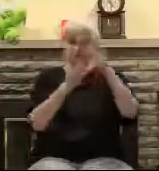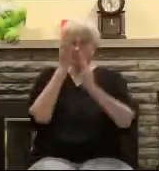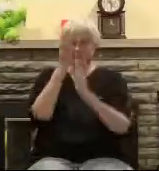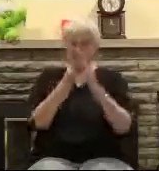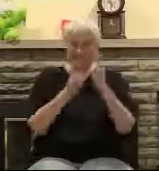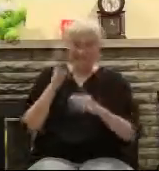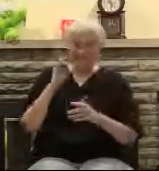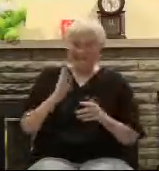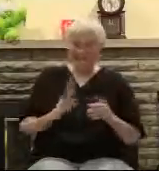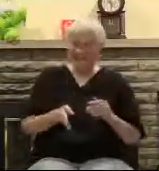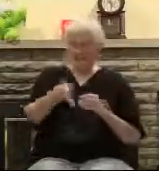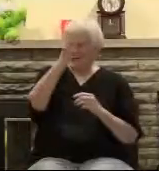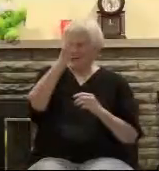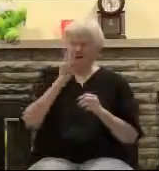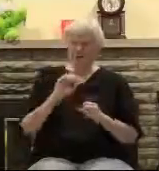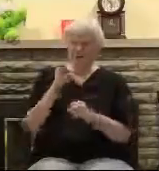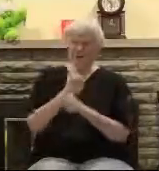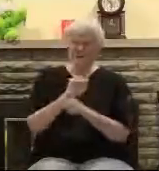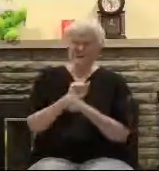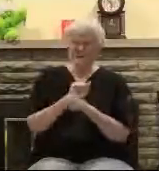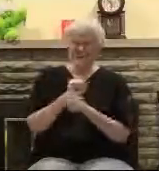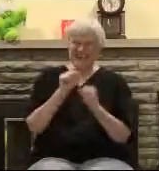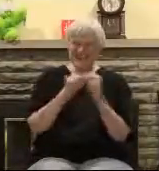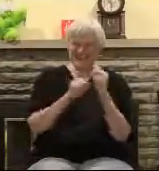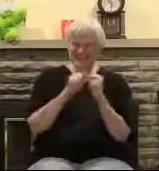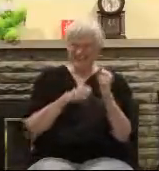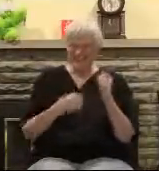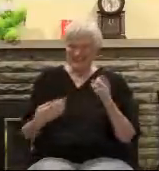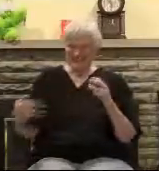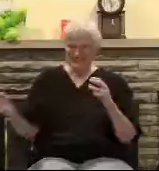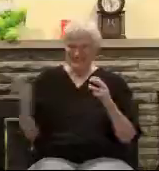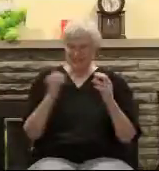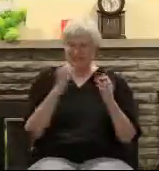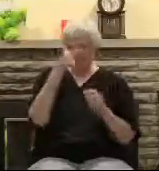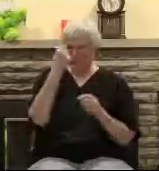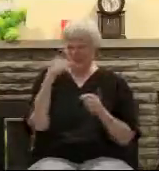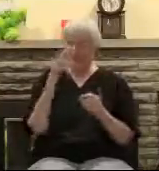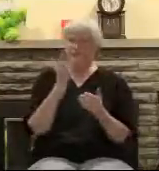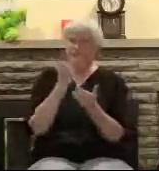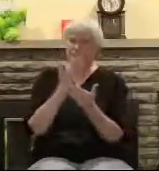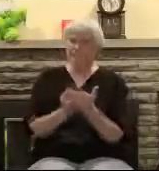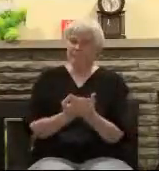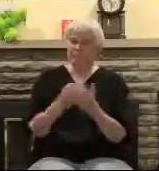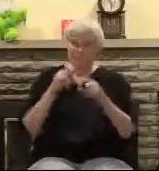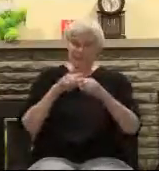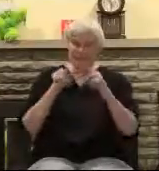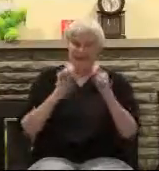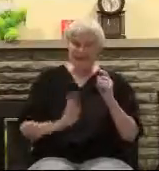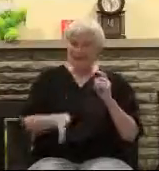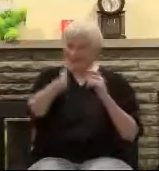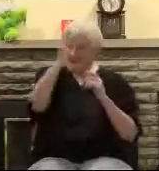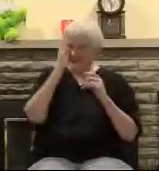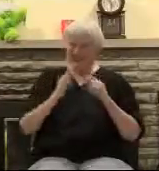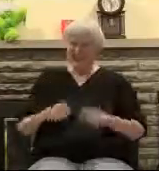purpose. Amen? But the message of the resurrection is God came to pay for your